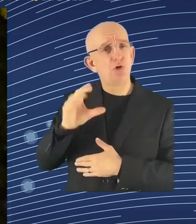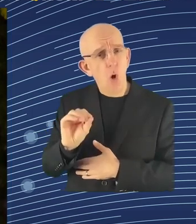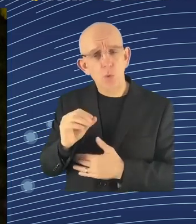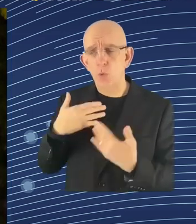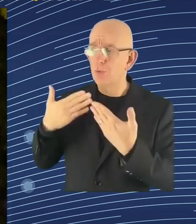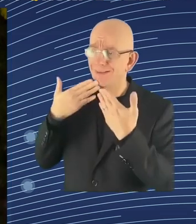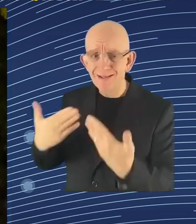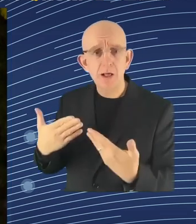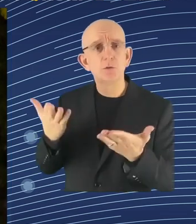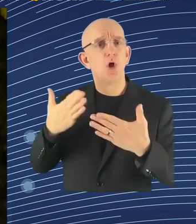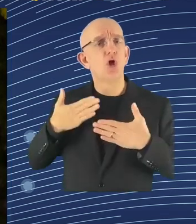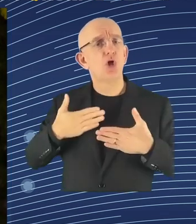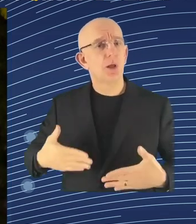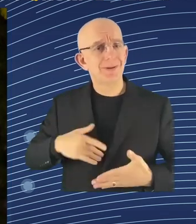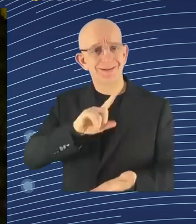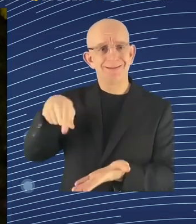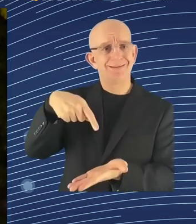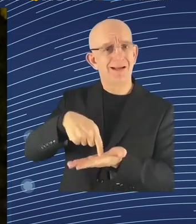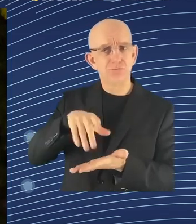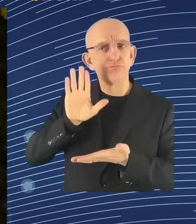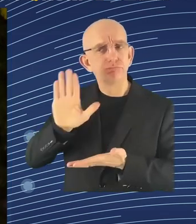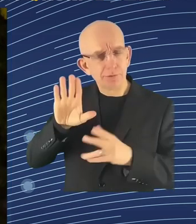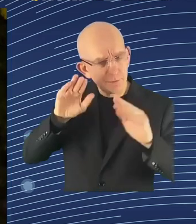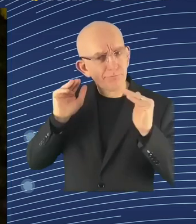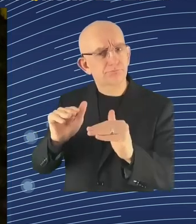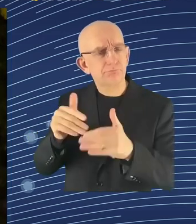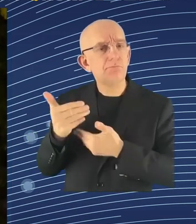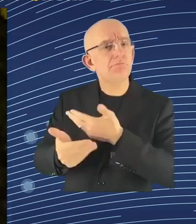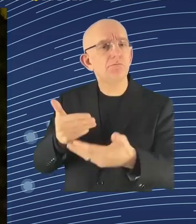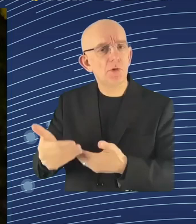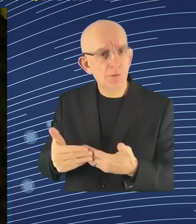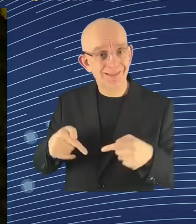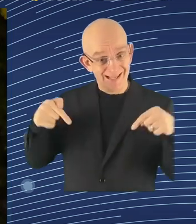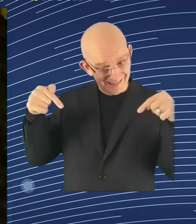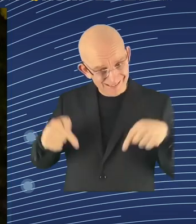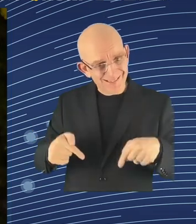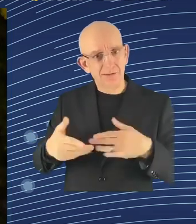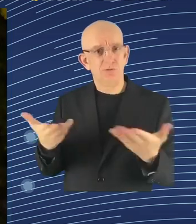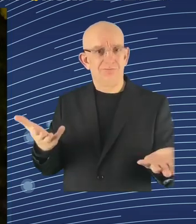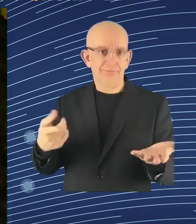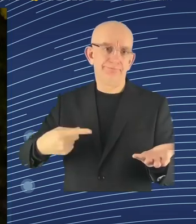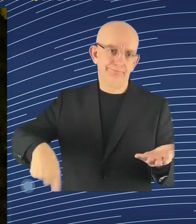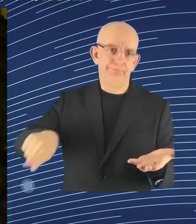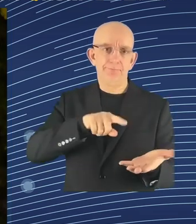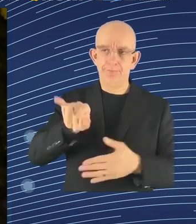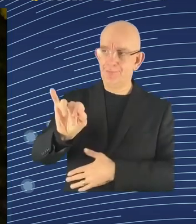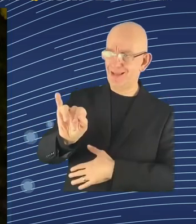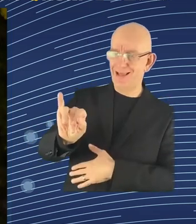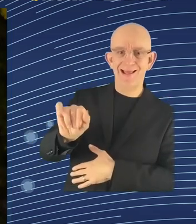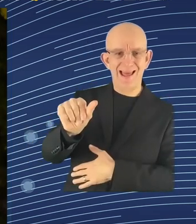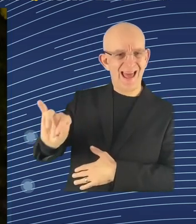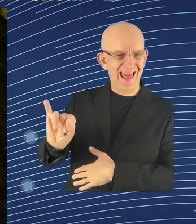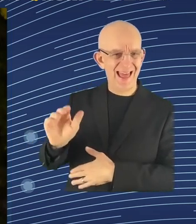it's not about good or bad in technology. It's really the fundamental question is whether human beings are at the center